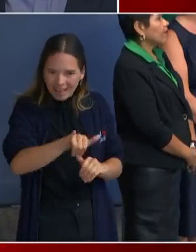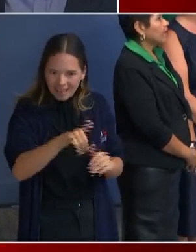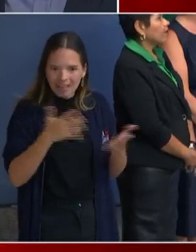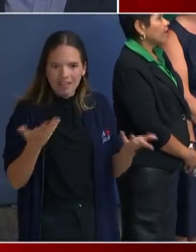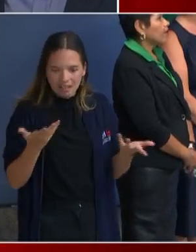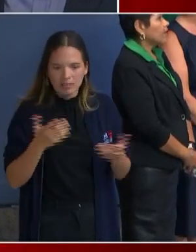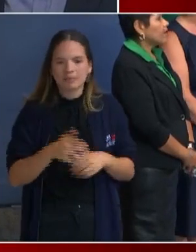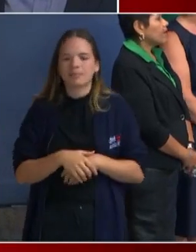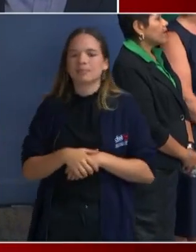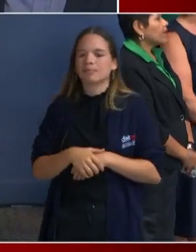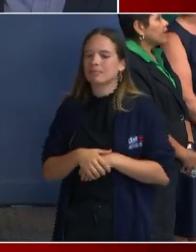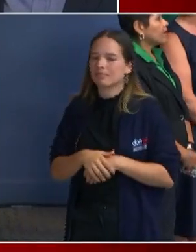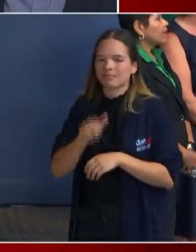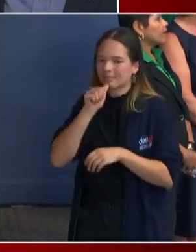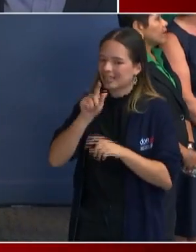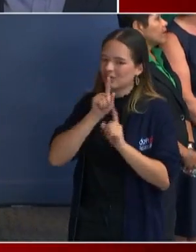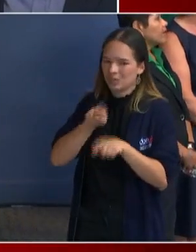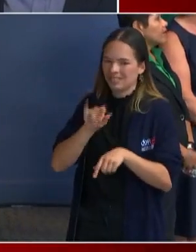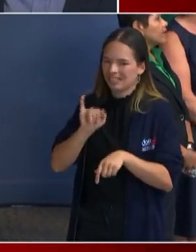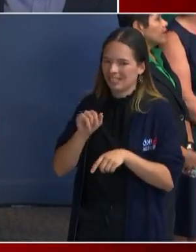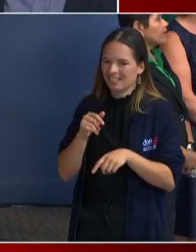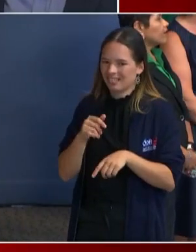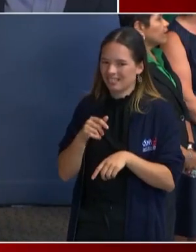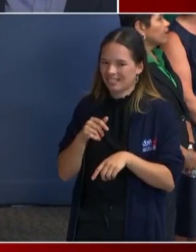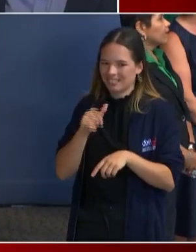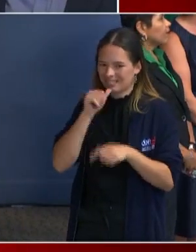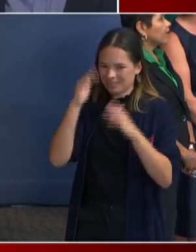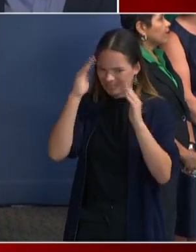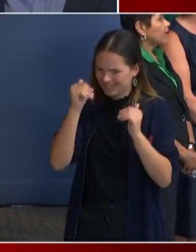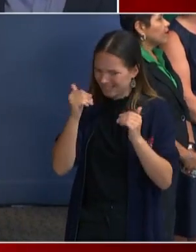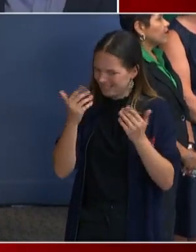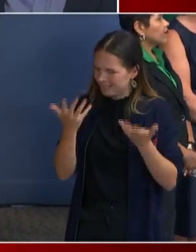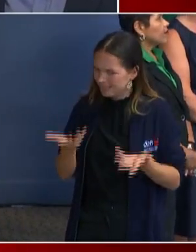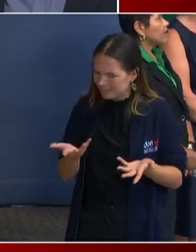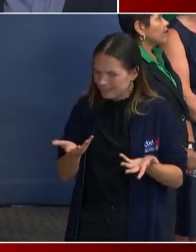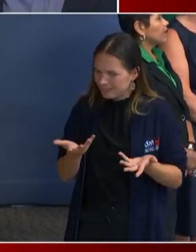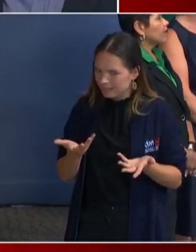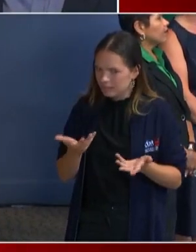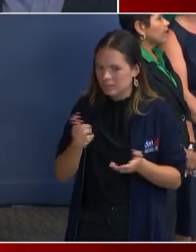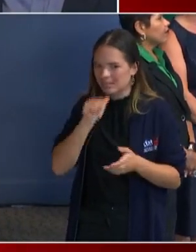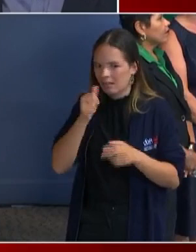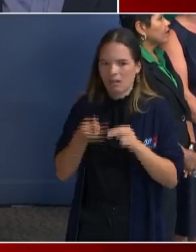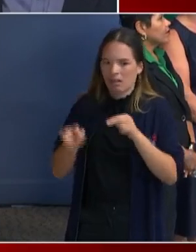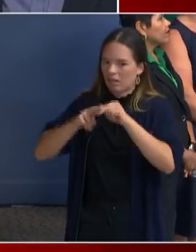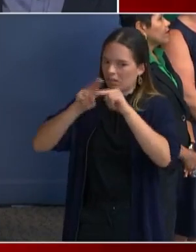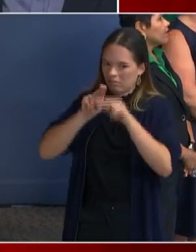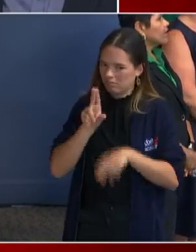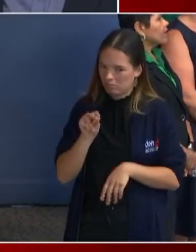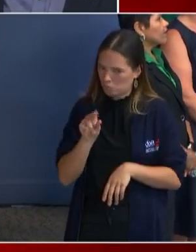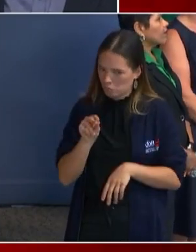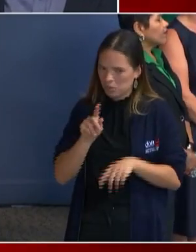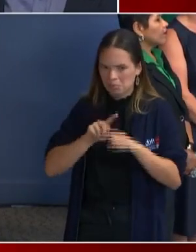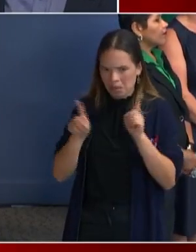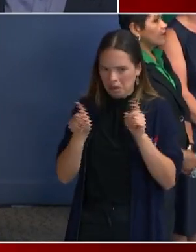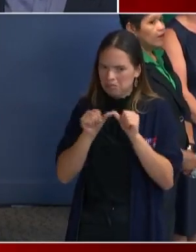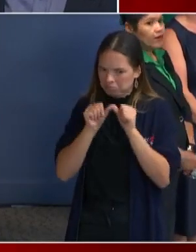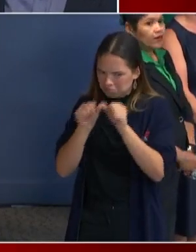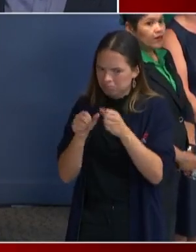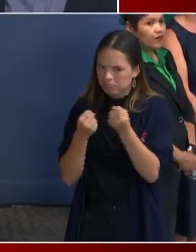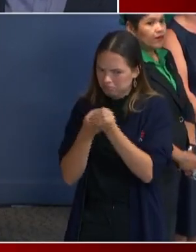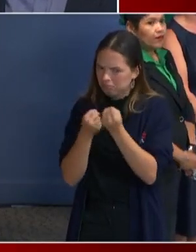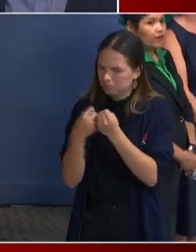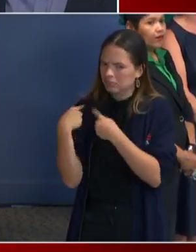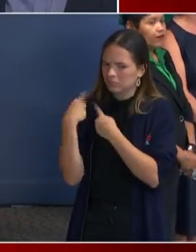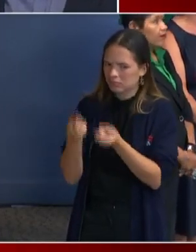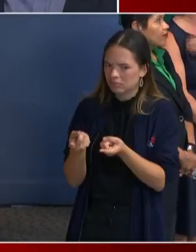you're caught off guard by. As I said, there's been no ramp up of the enforcement of it. There's been a steady enforcement of it when necessary. Show us those numbers. And